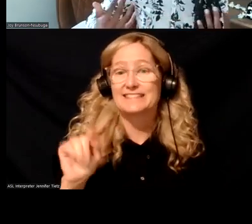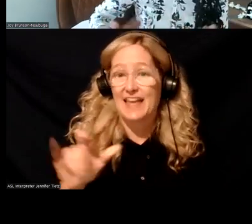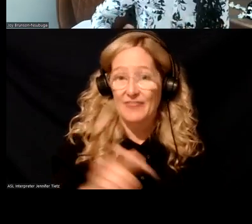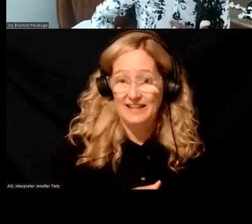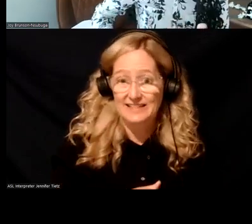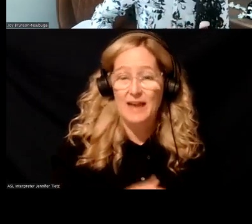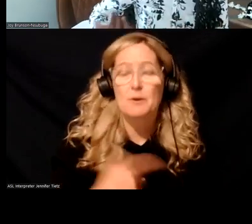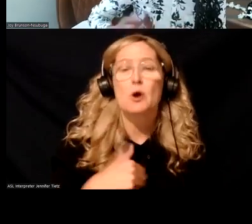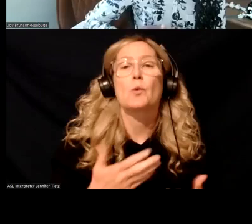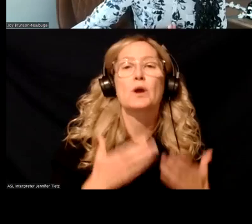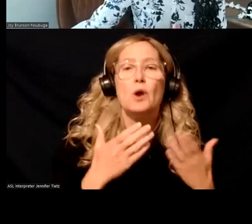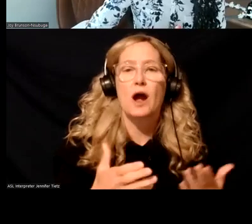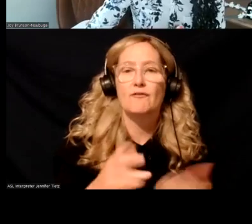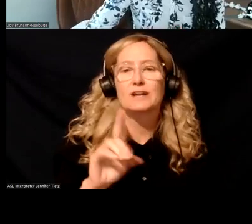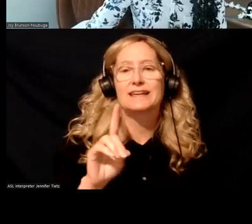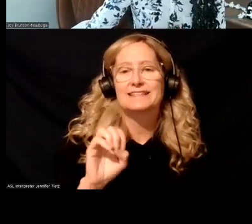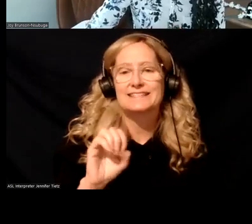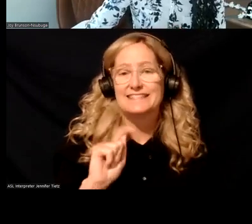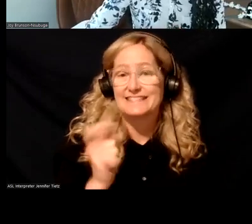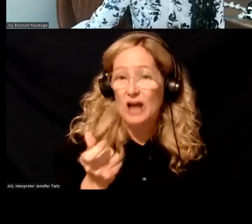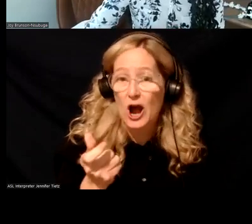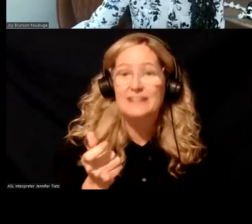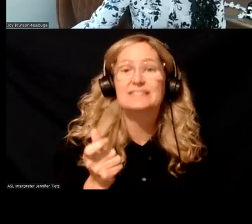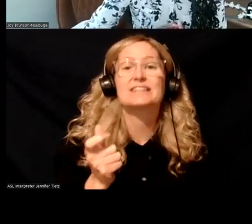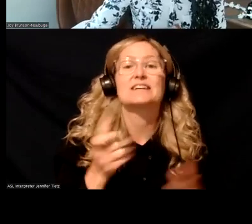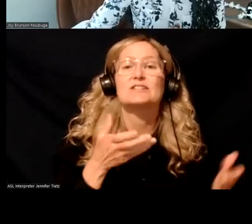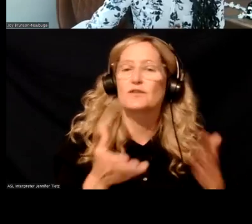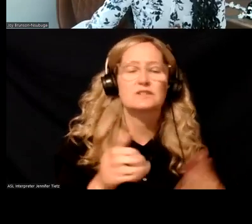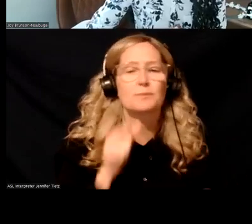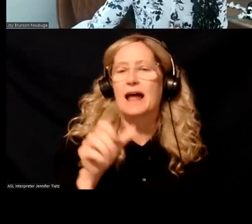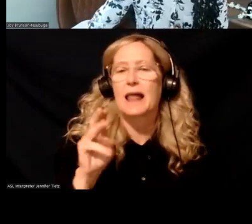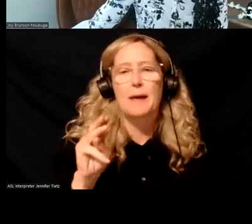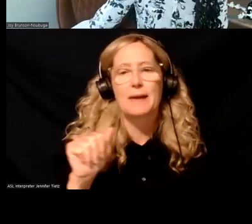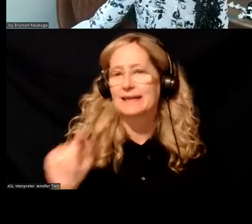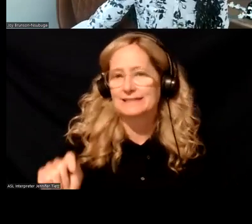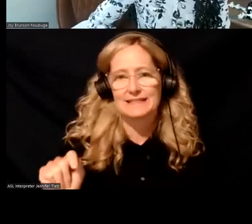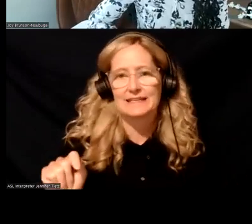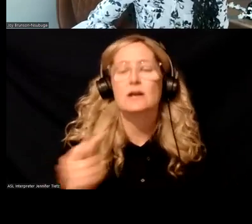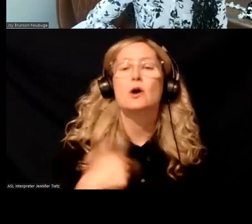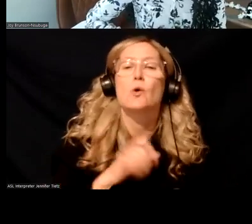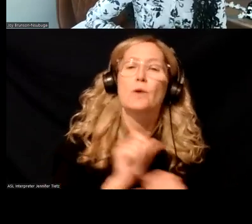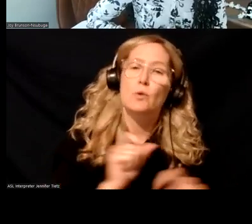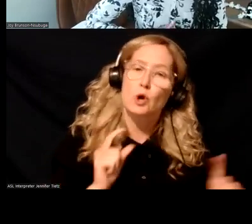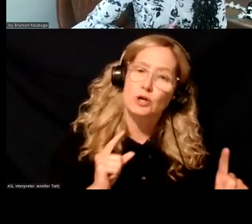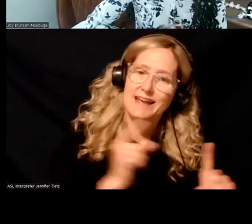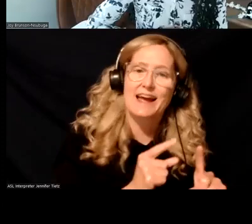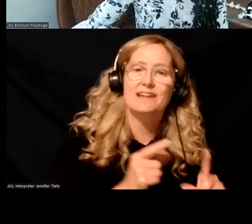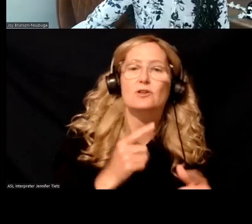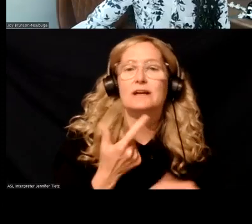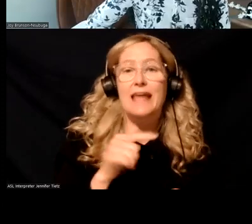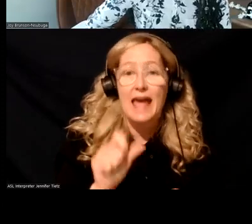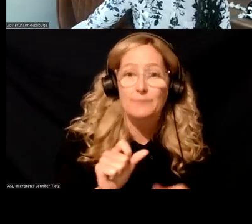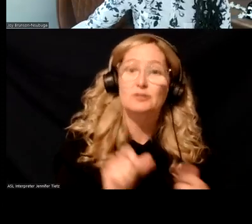offering detox, um, detoxification services, but not MAT. So we started working towards addressing these gaps in 2018.